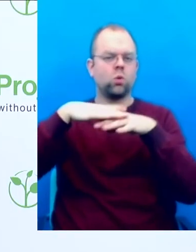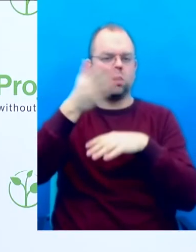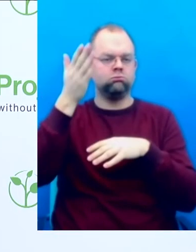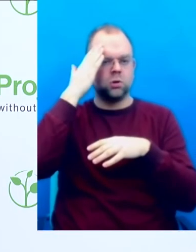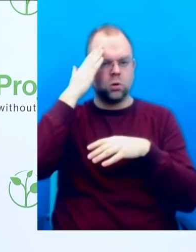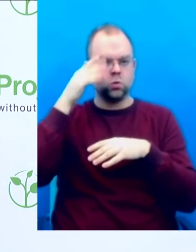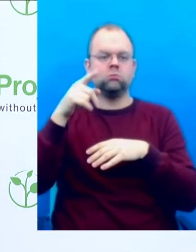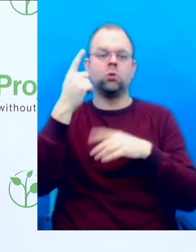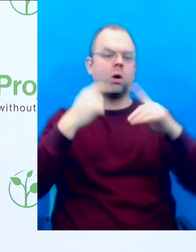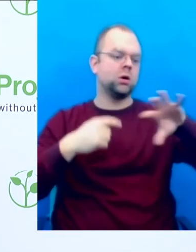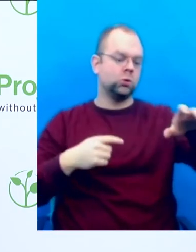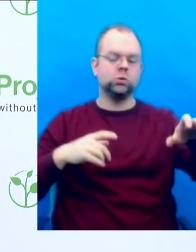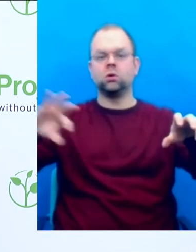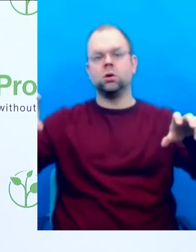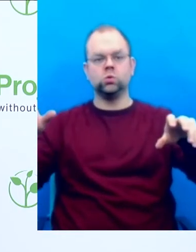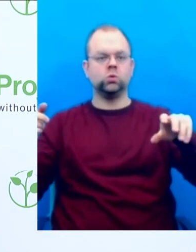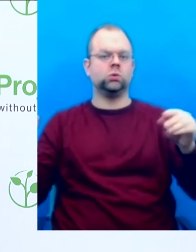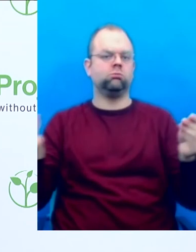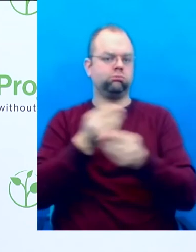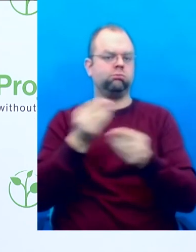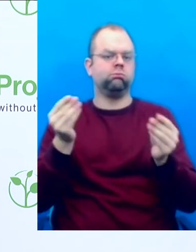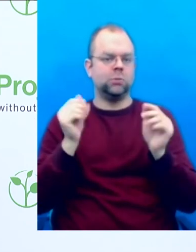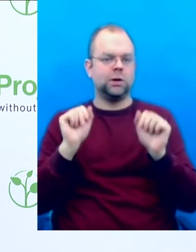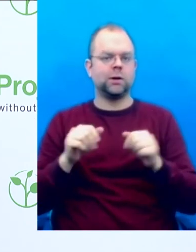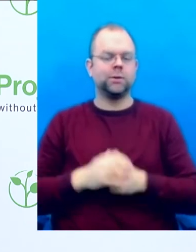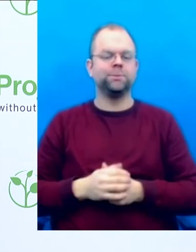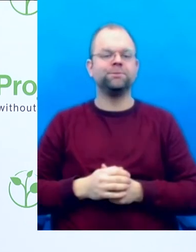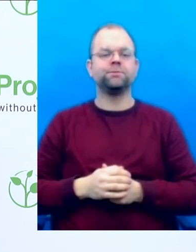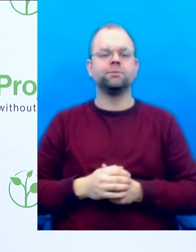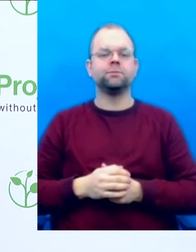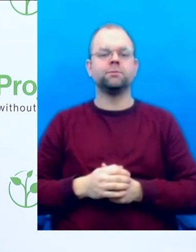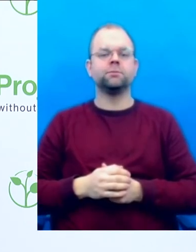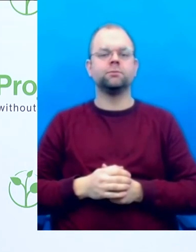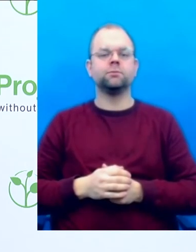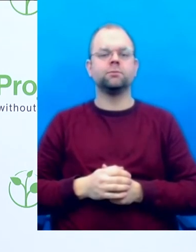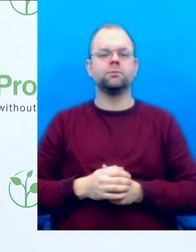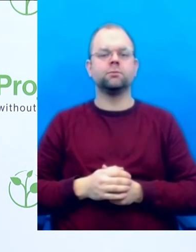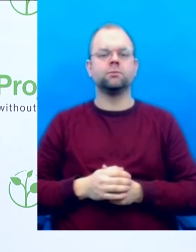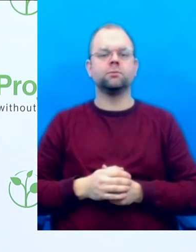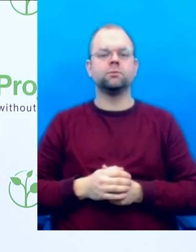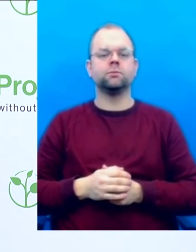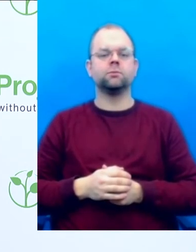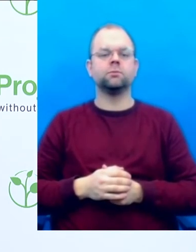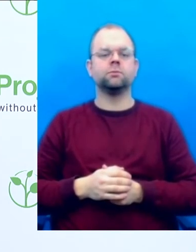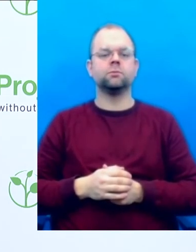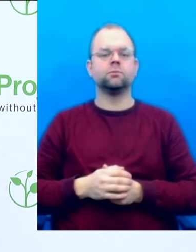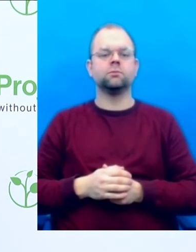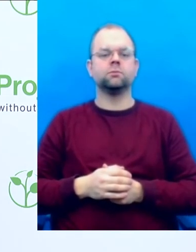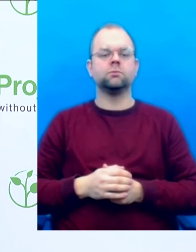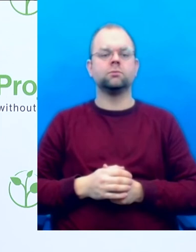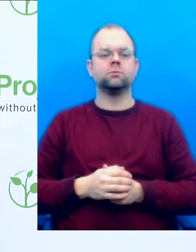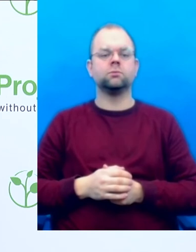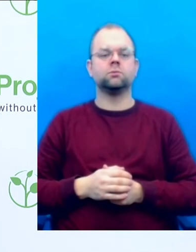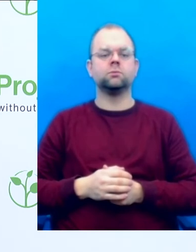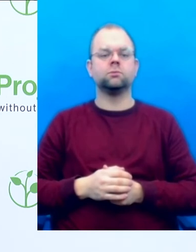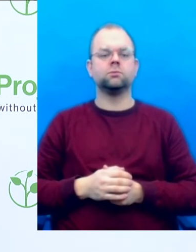Okay, so thank you. think that was quite clear. think in practice this means if someone approaches you, then you will start